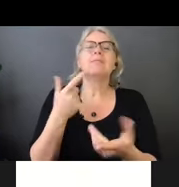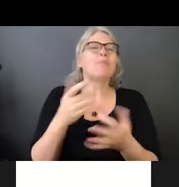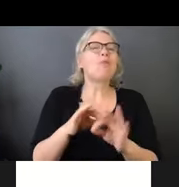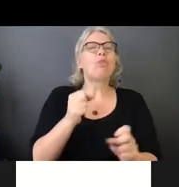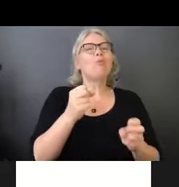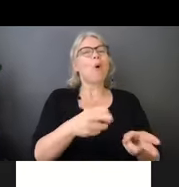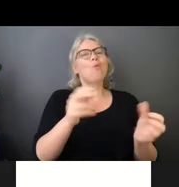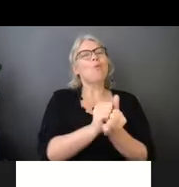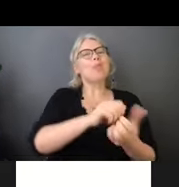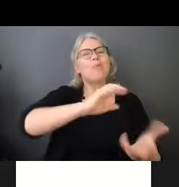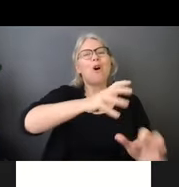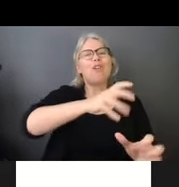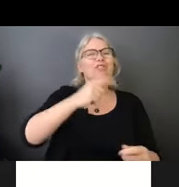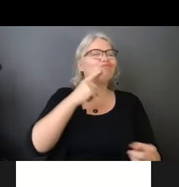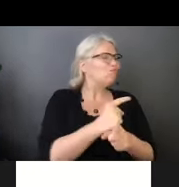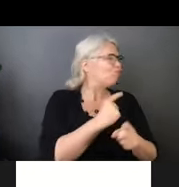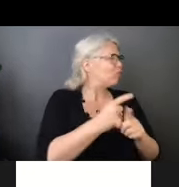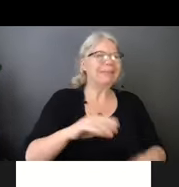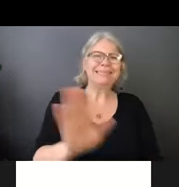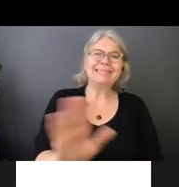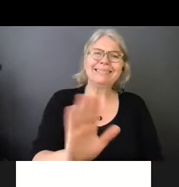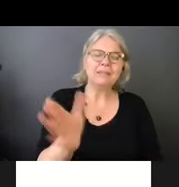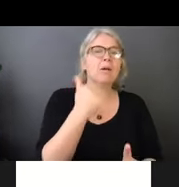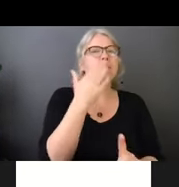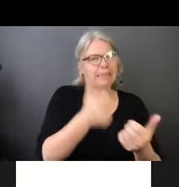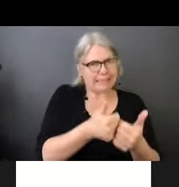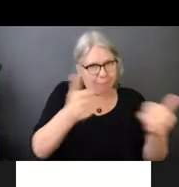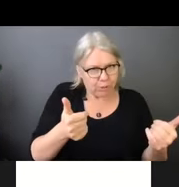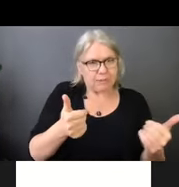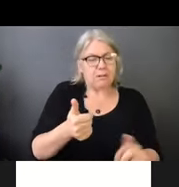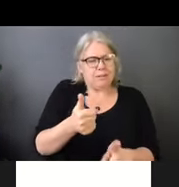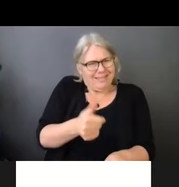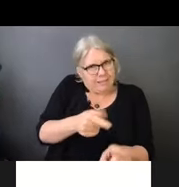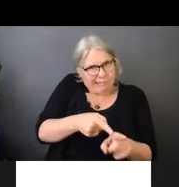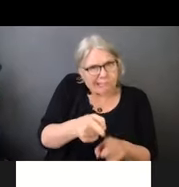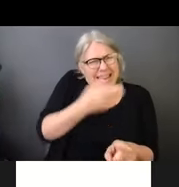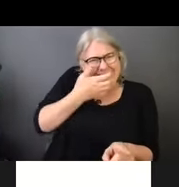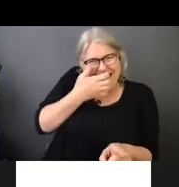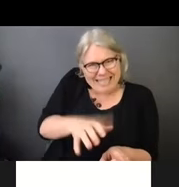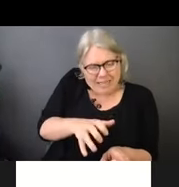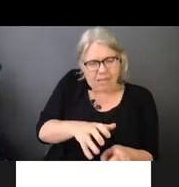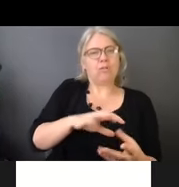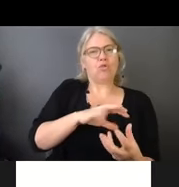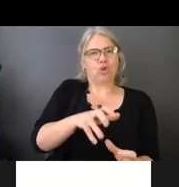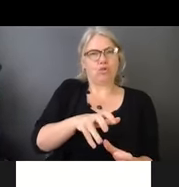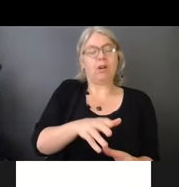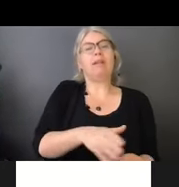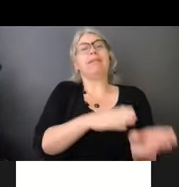wash them on hot water and dry them on the hottest temperature. And only one caregiver